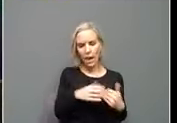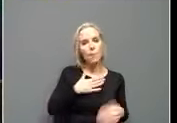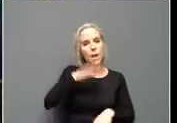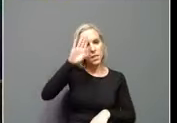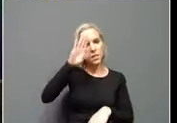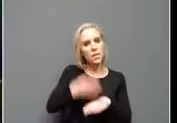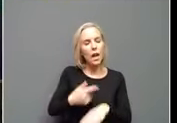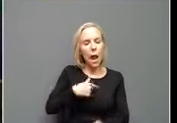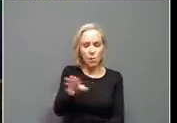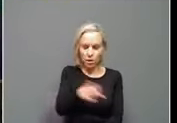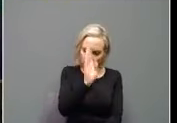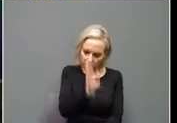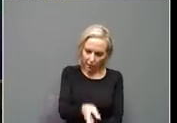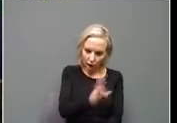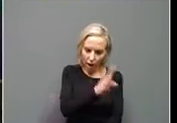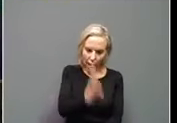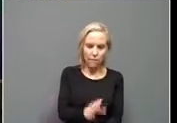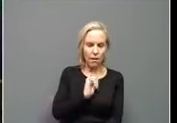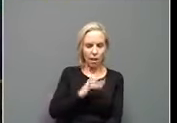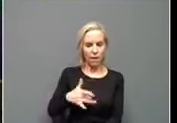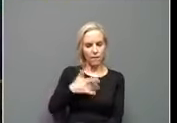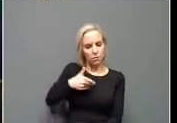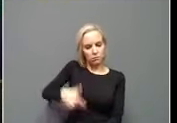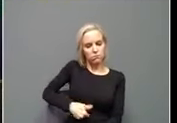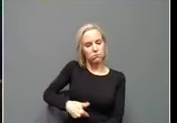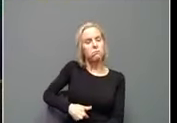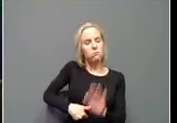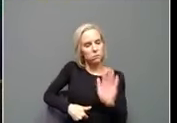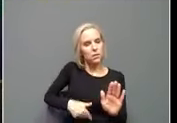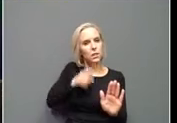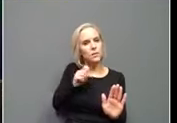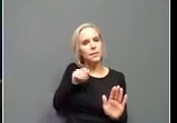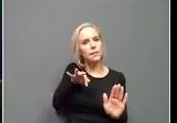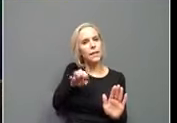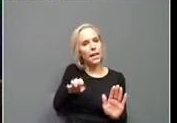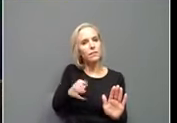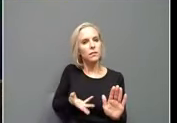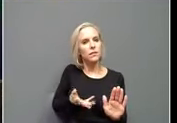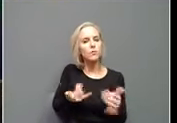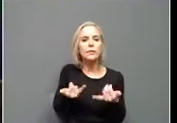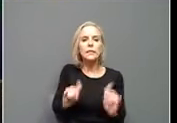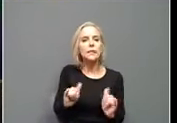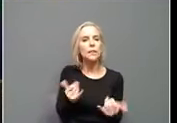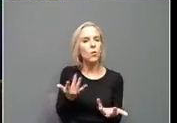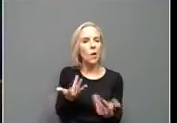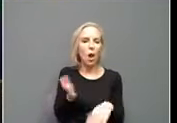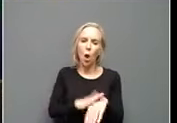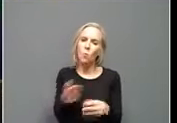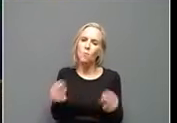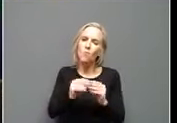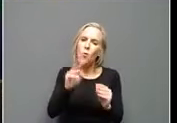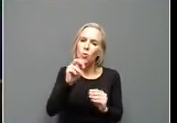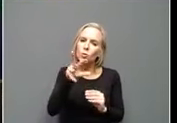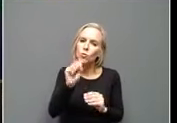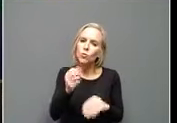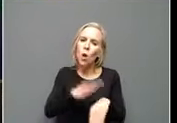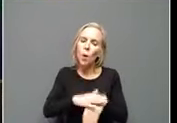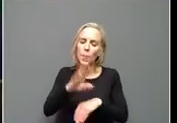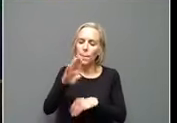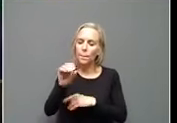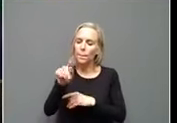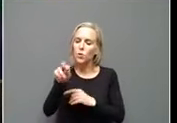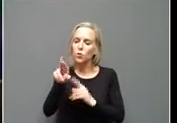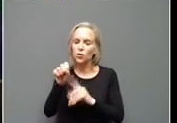ever do that unless I knew, uh, that it was safe. Um, we're still waiting on really more news on, on boosters. Moderna